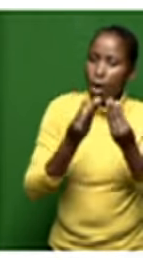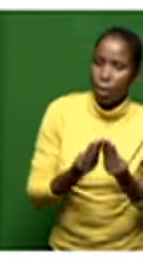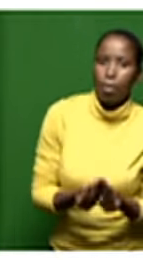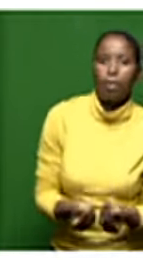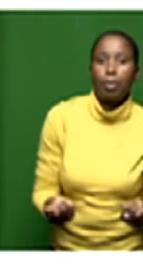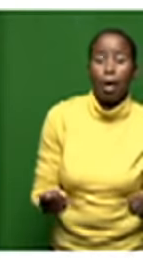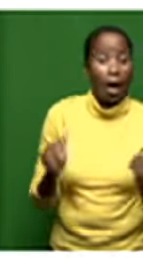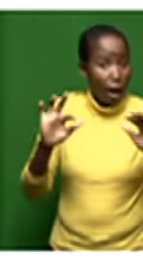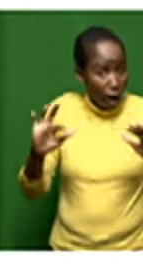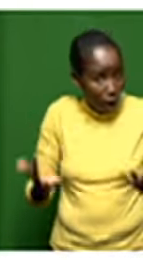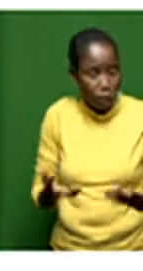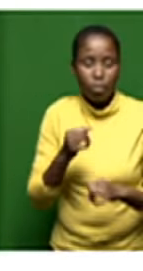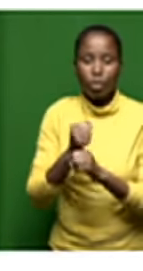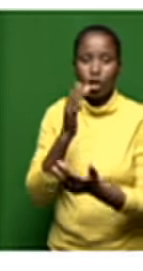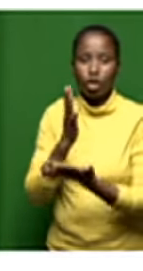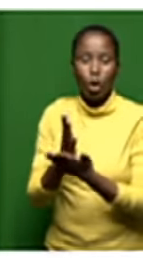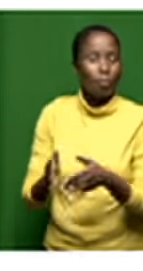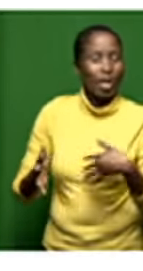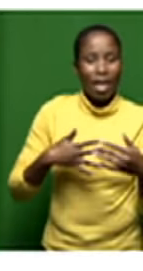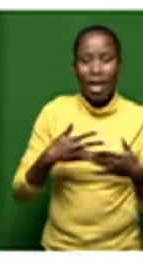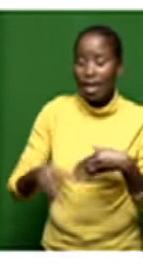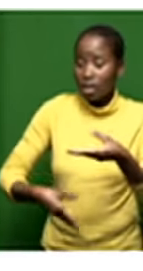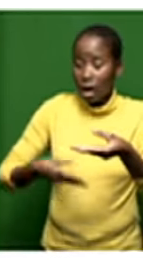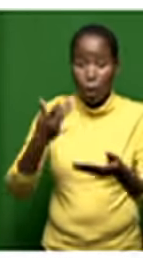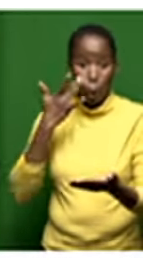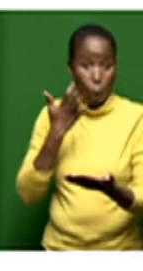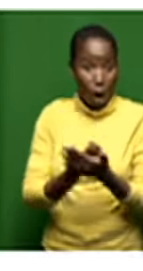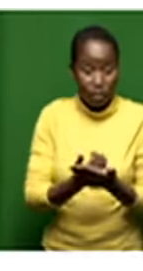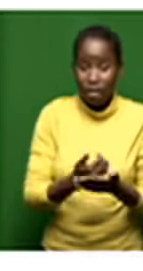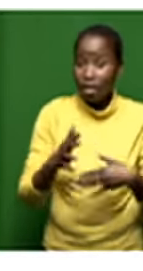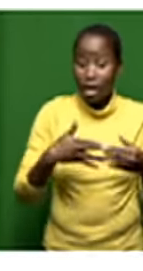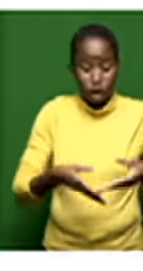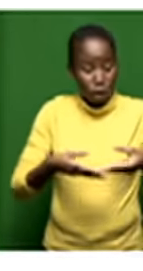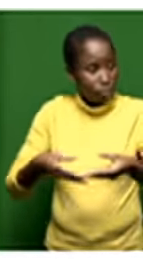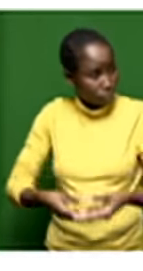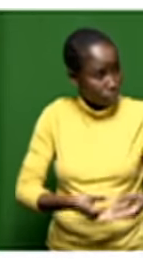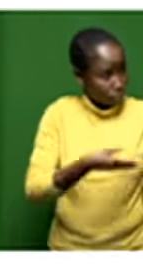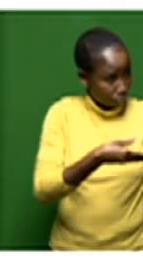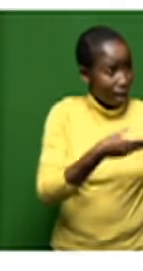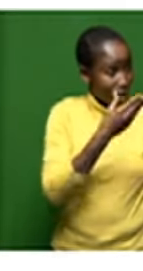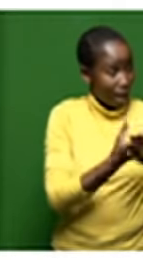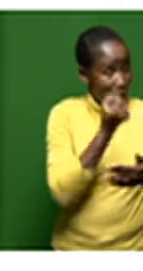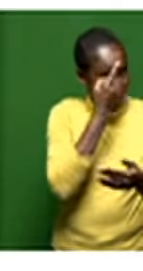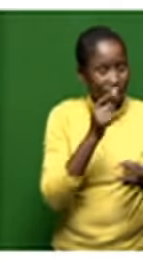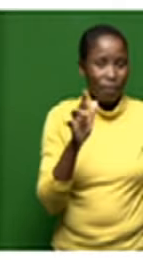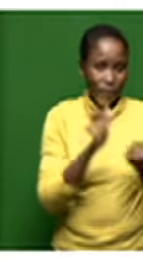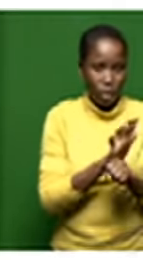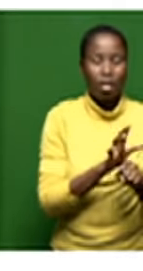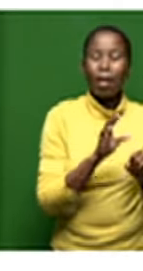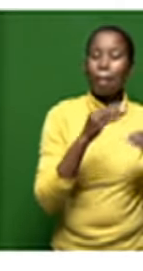provide the supporting evidence the supporting documentation documentation we introduce them to the business we make them understand the business model and that